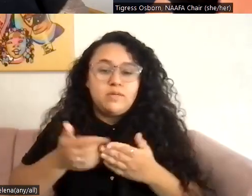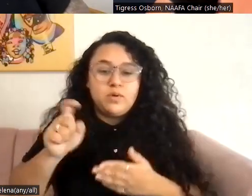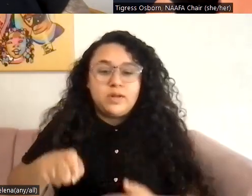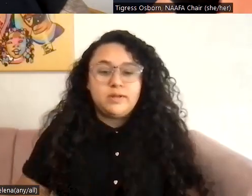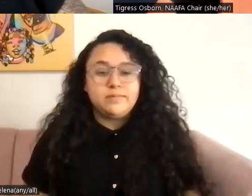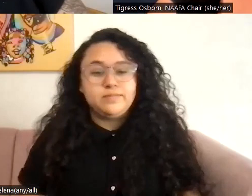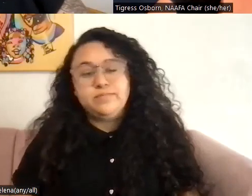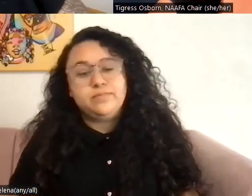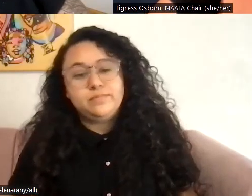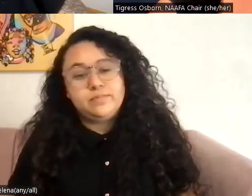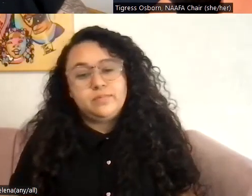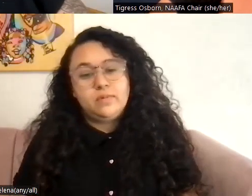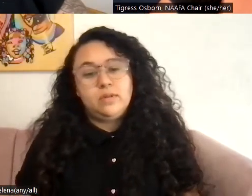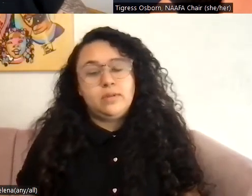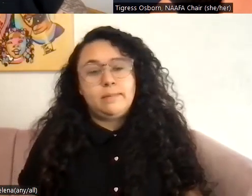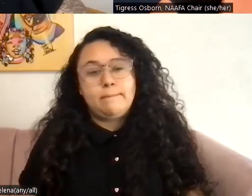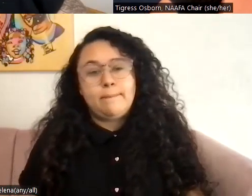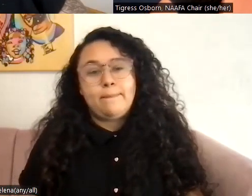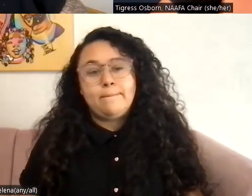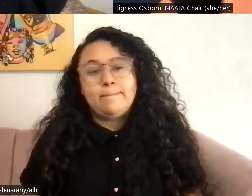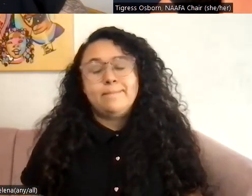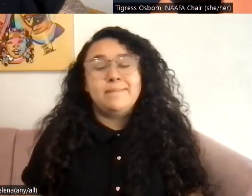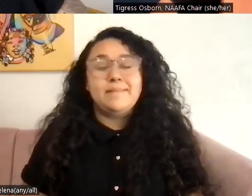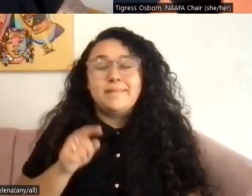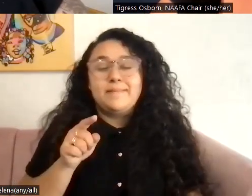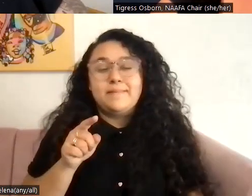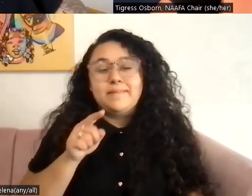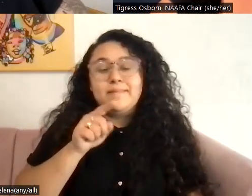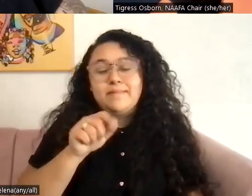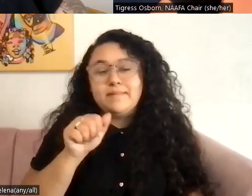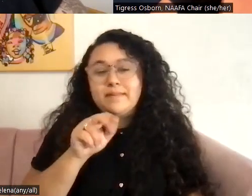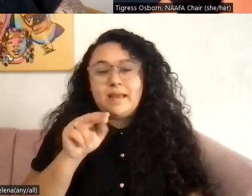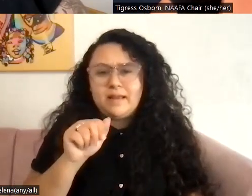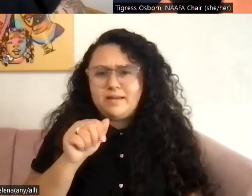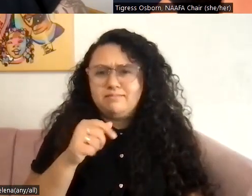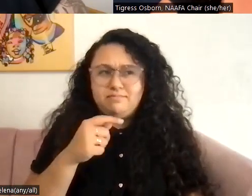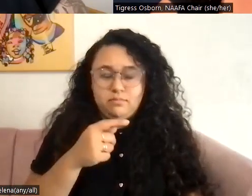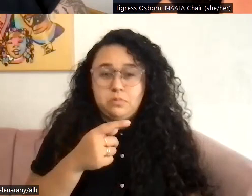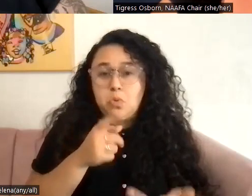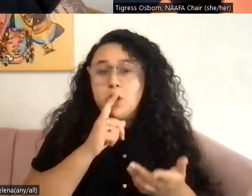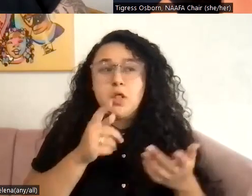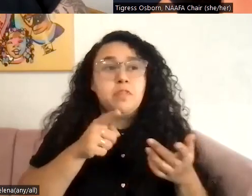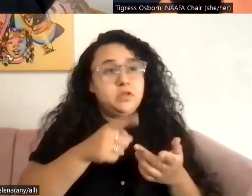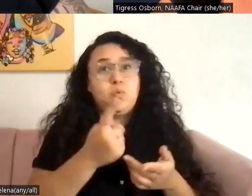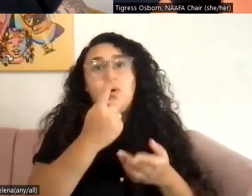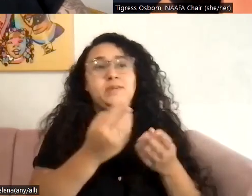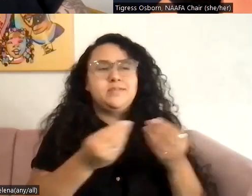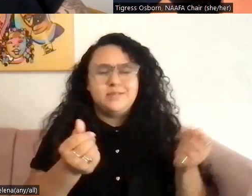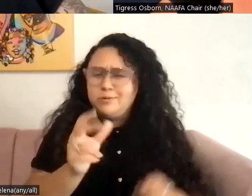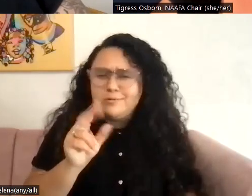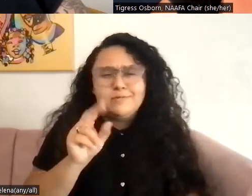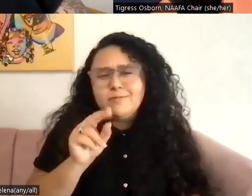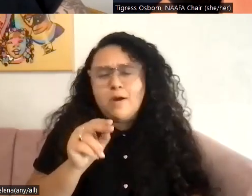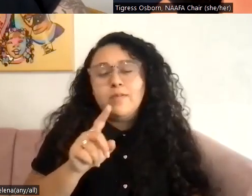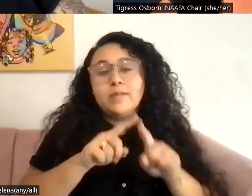and that's the thing is like, a lot of this isn't always like, there's one solution. It's, there's a ton